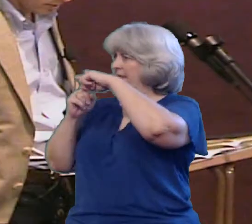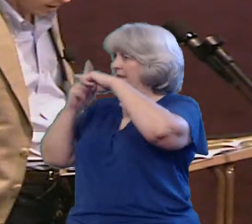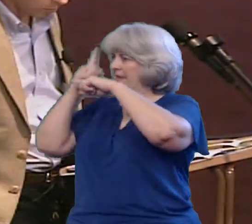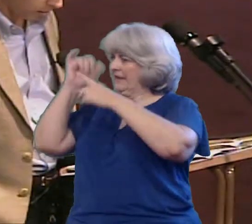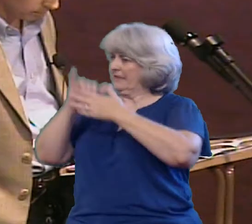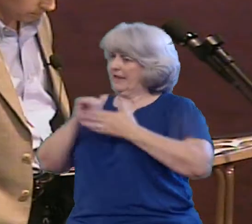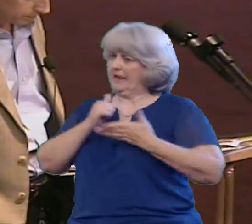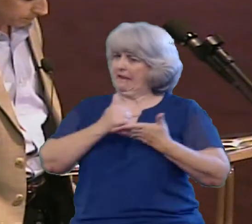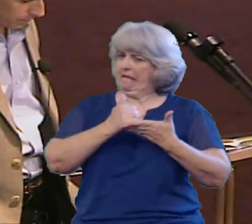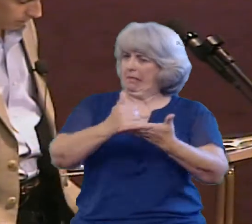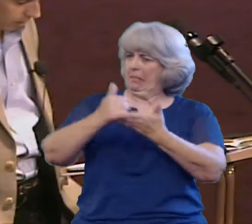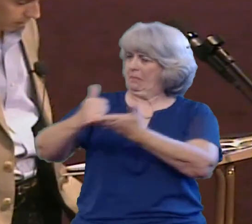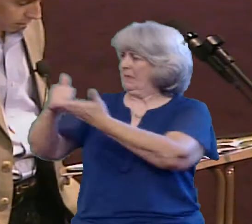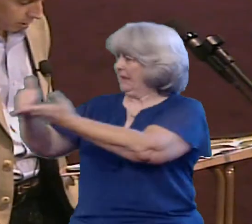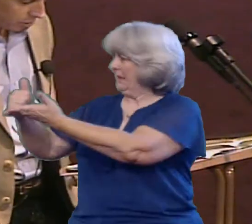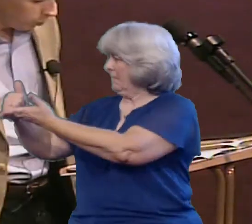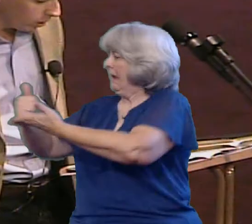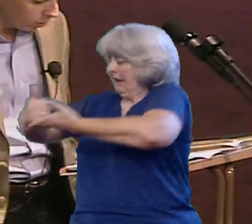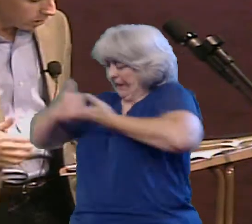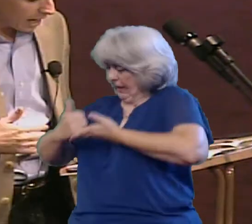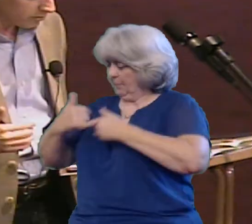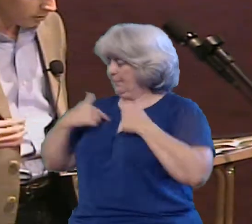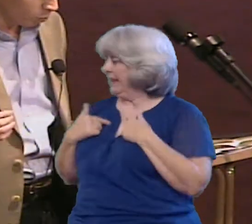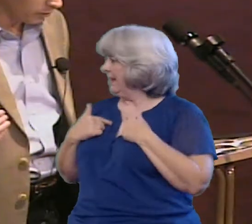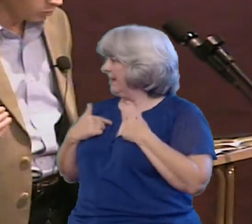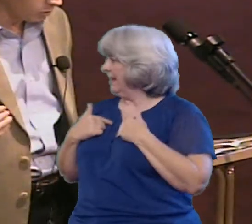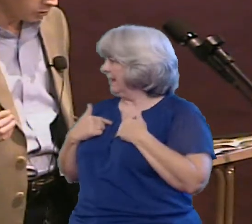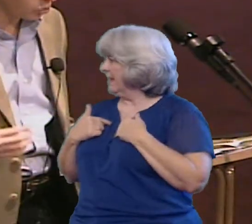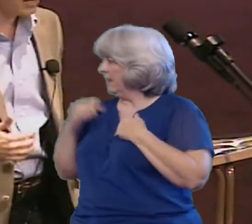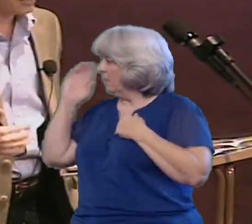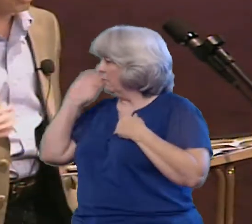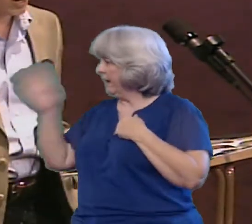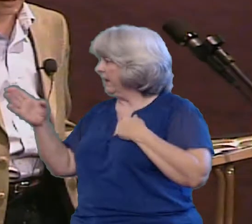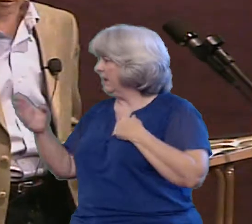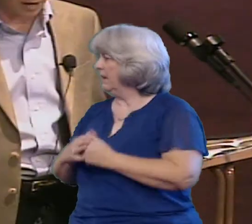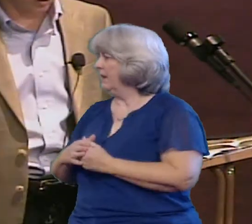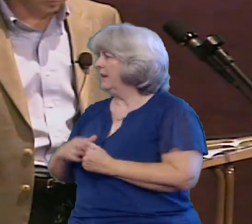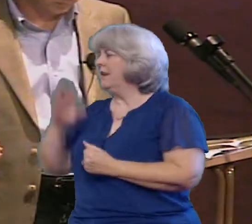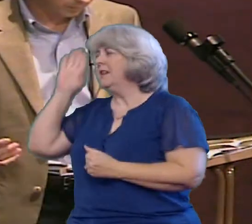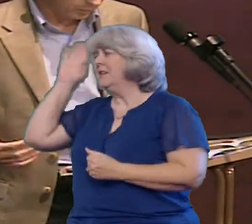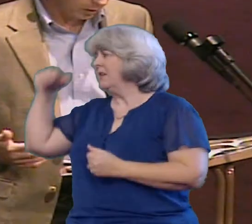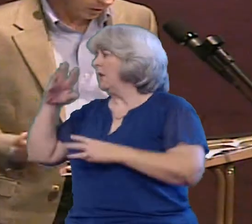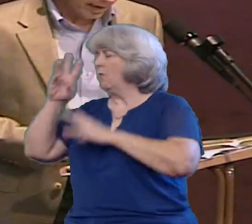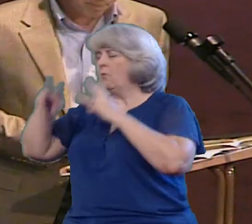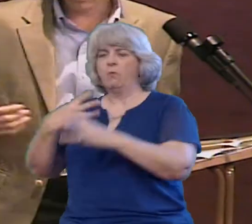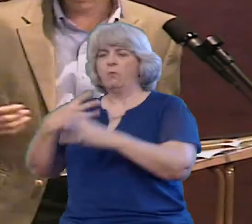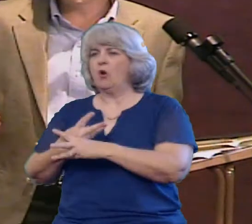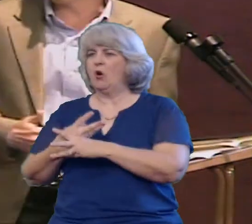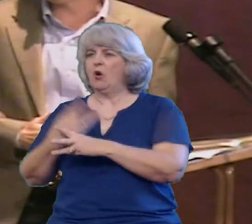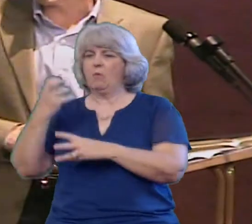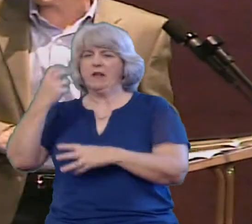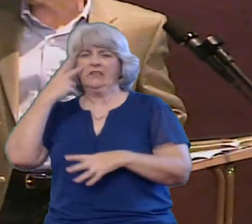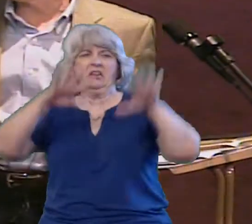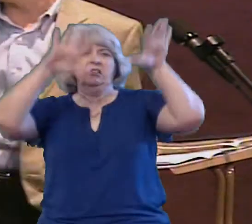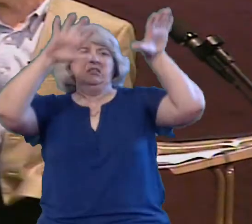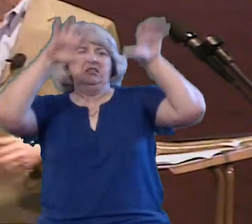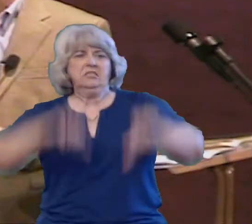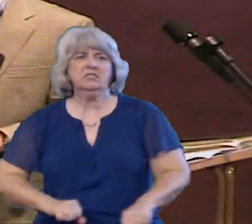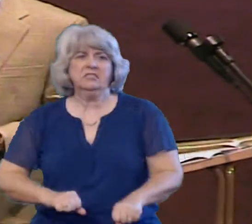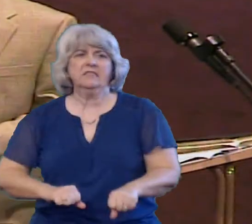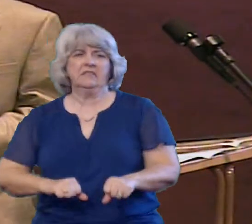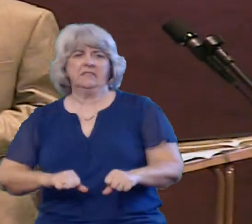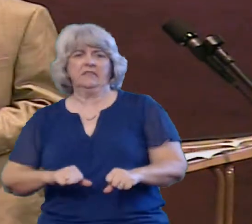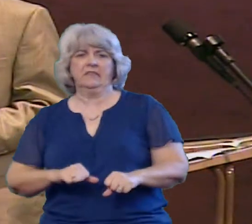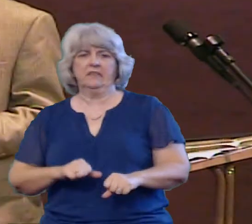at the same time You see we realize that the world is going to try and drag us down And make us believe that there's not good anymore